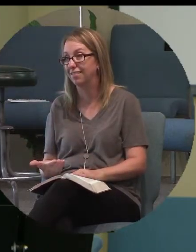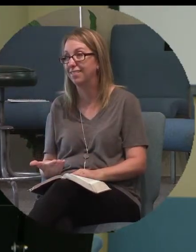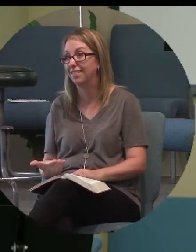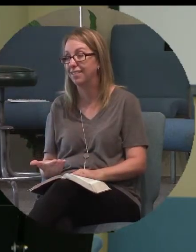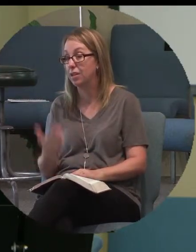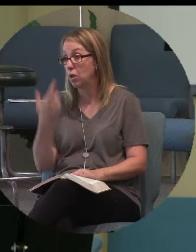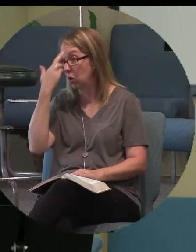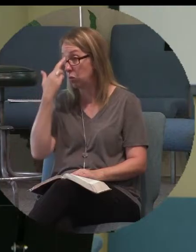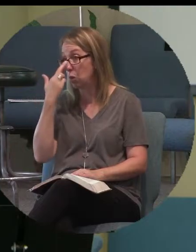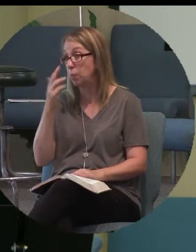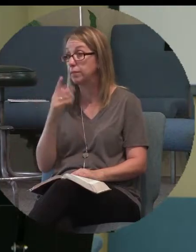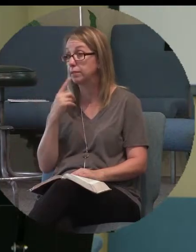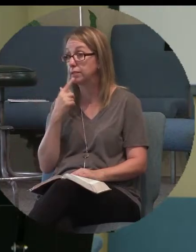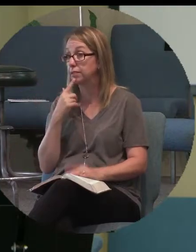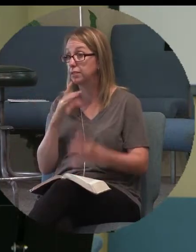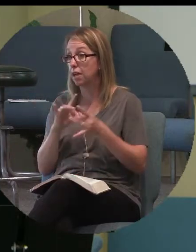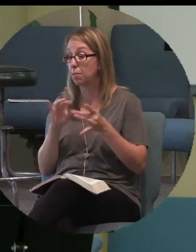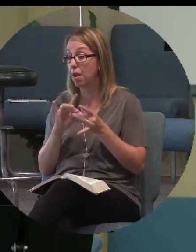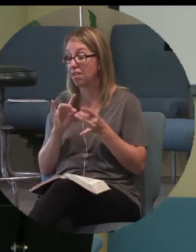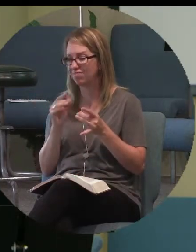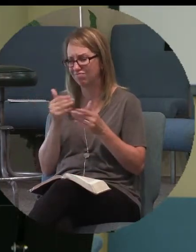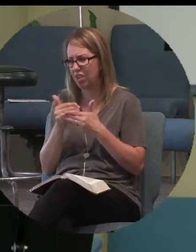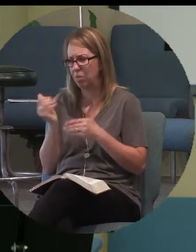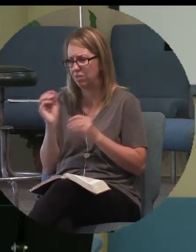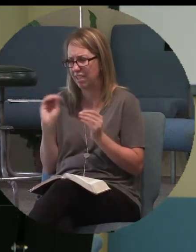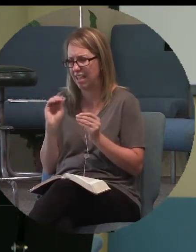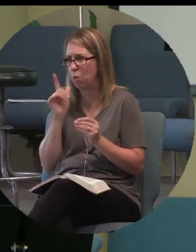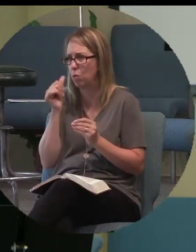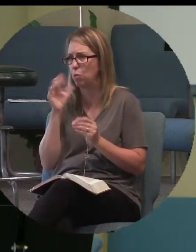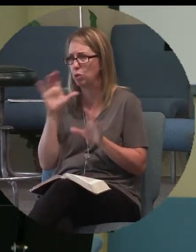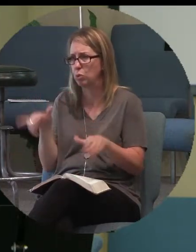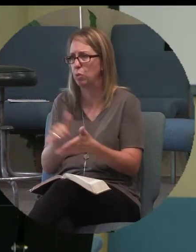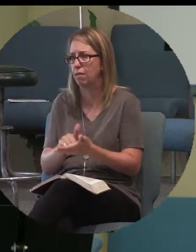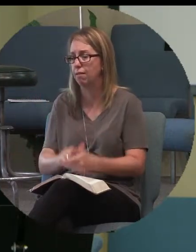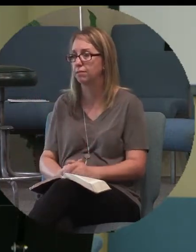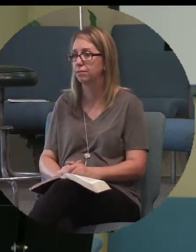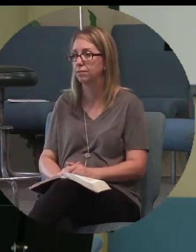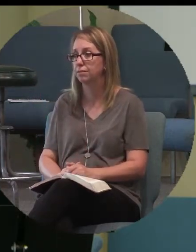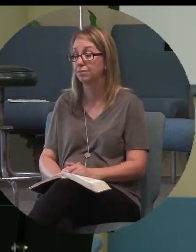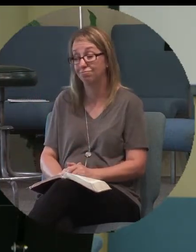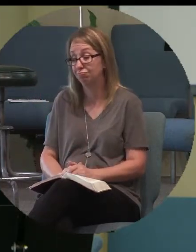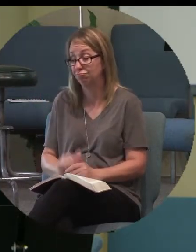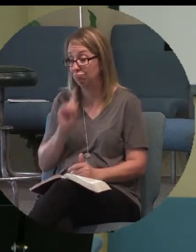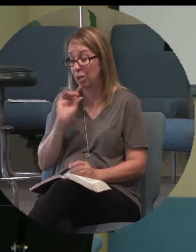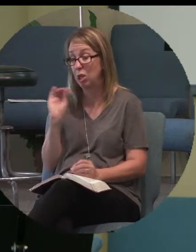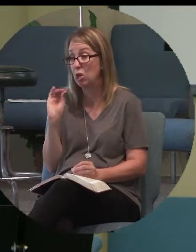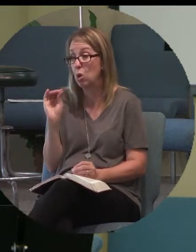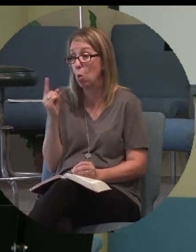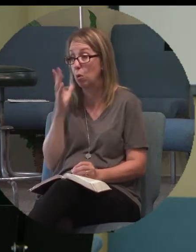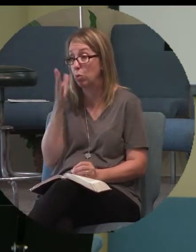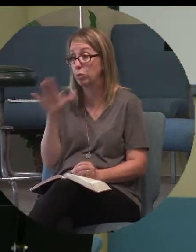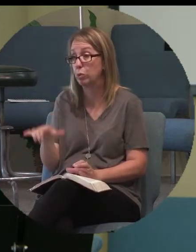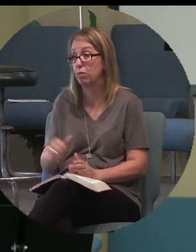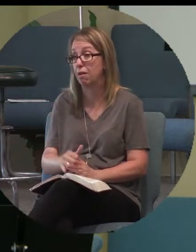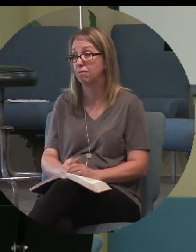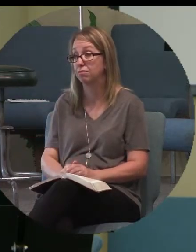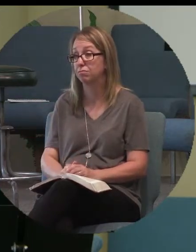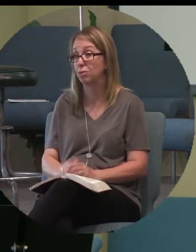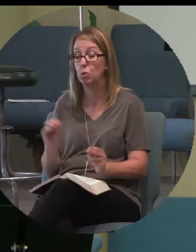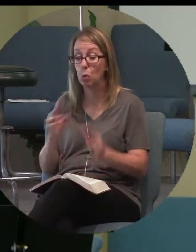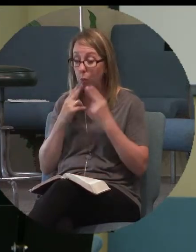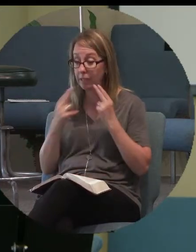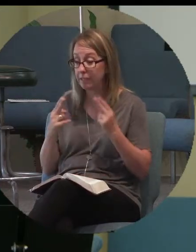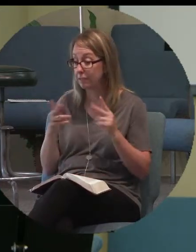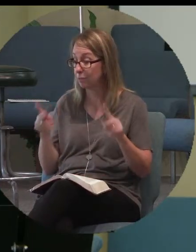Romans says that hardly anybody will ever do that. Really, nobody would do that. No innocent